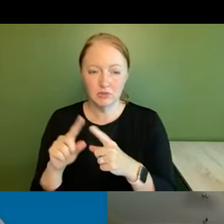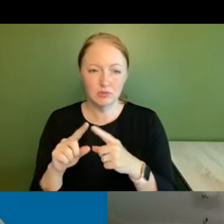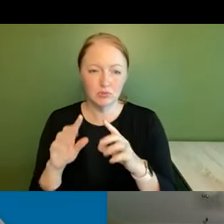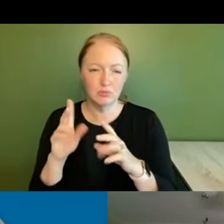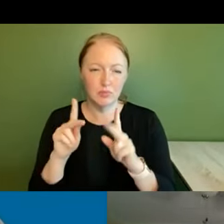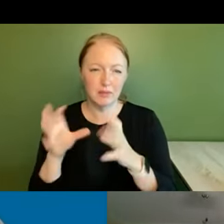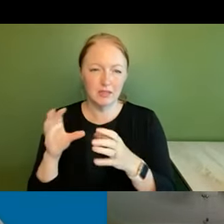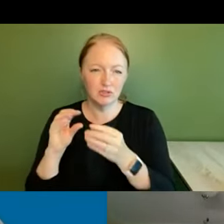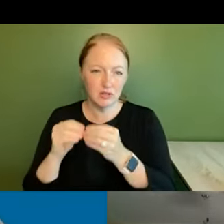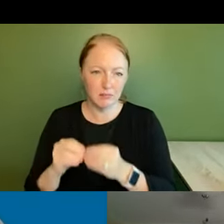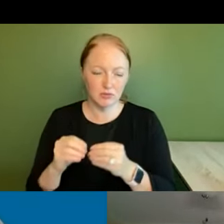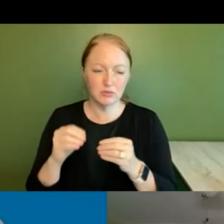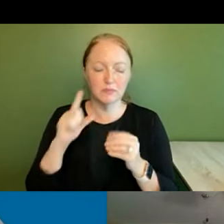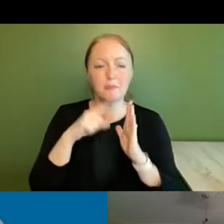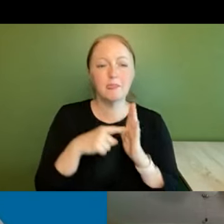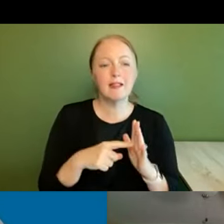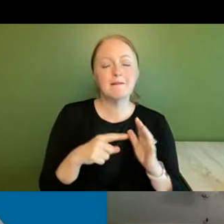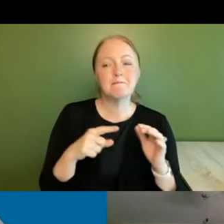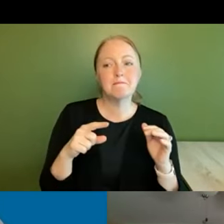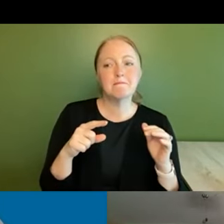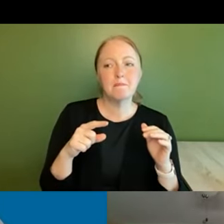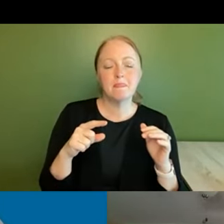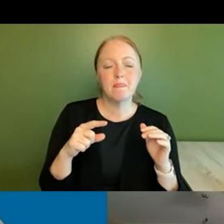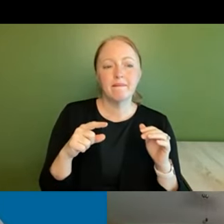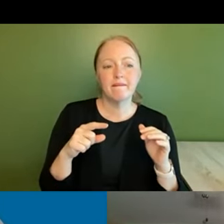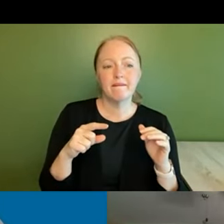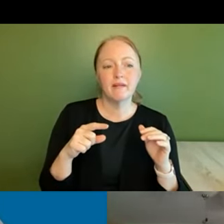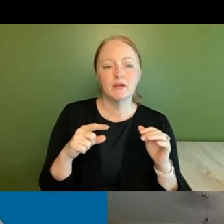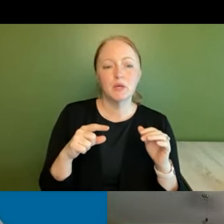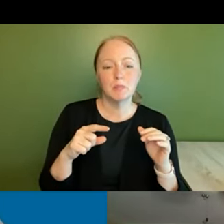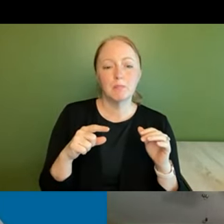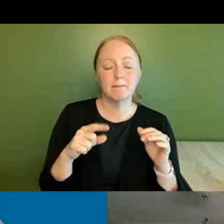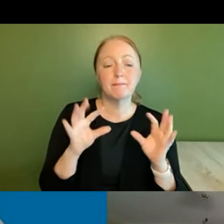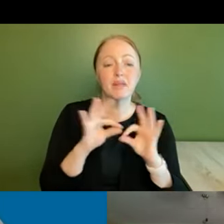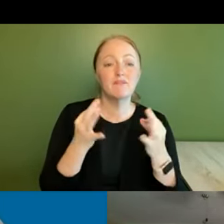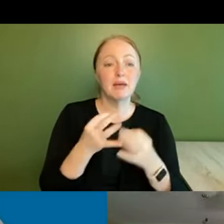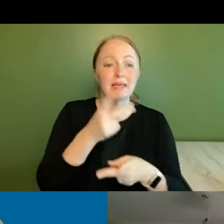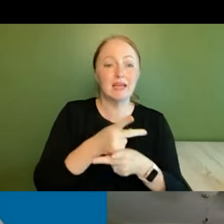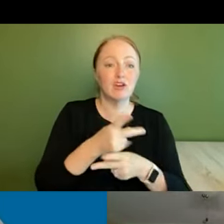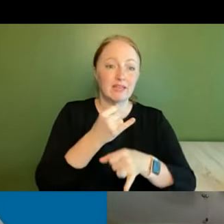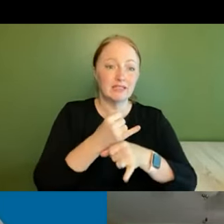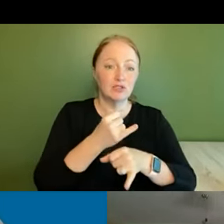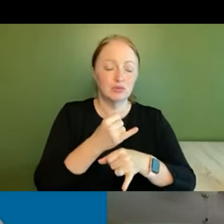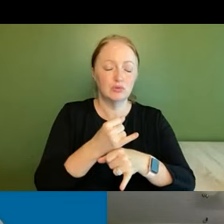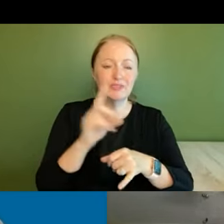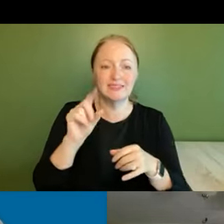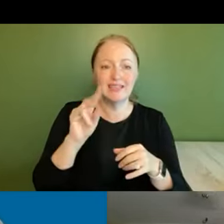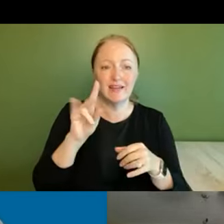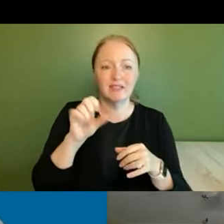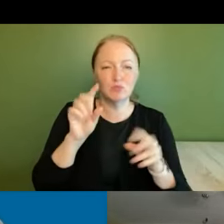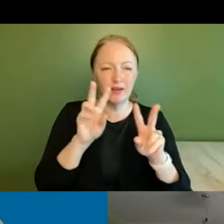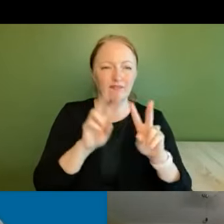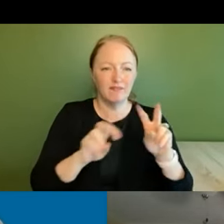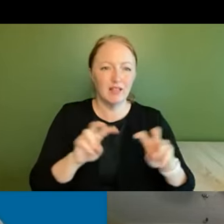metrics an example would be um for example we're thinking about with the family caregiving institute at davis we're evaluating the